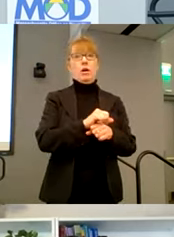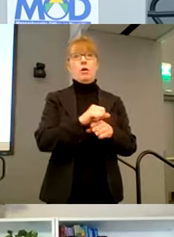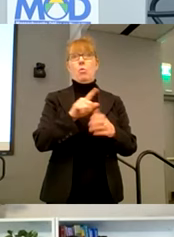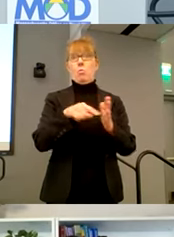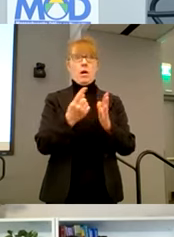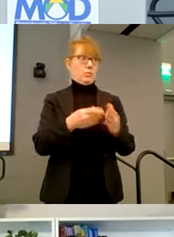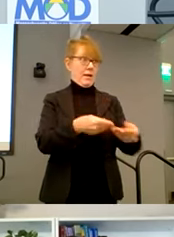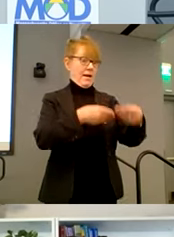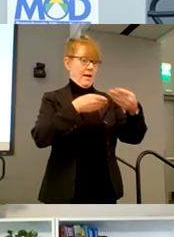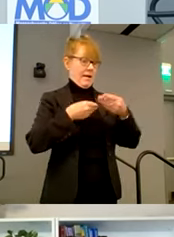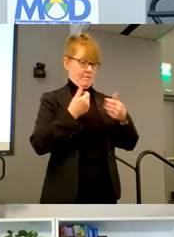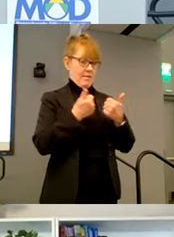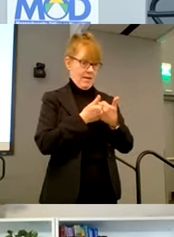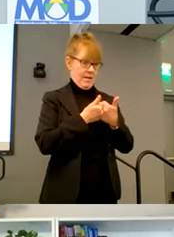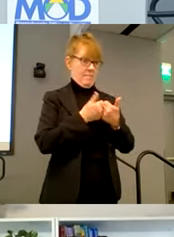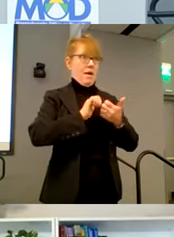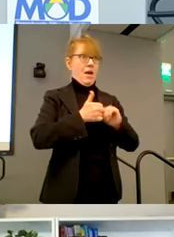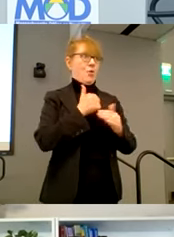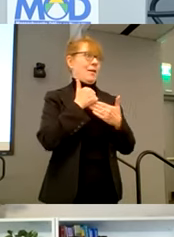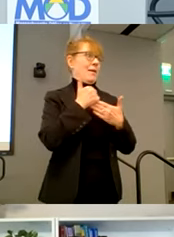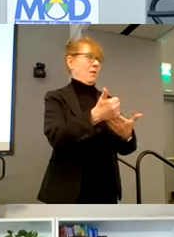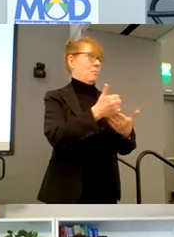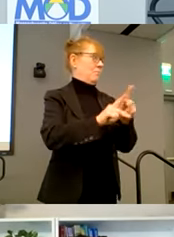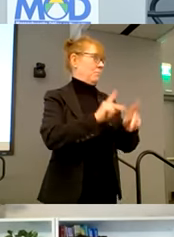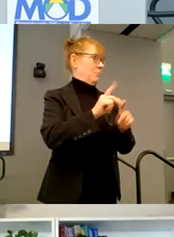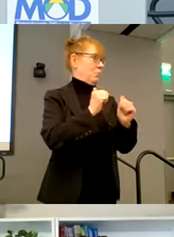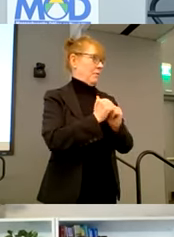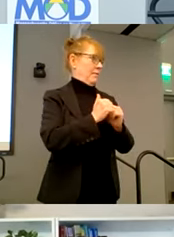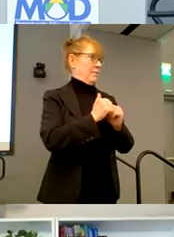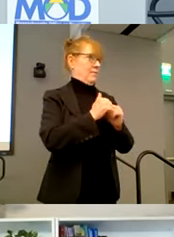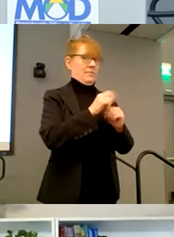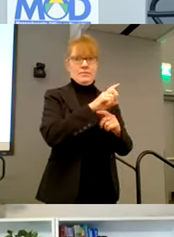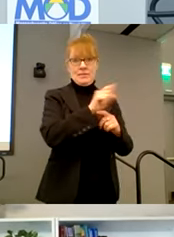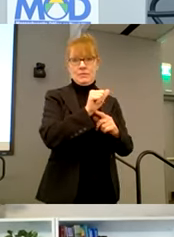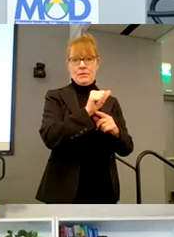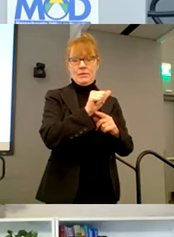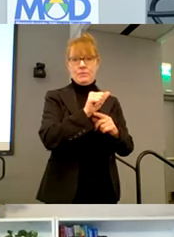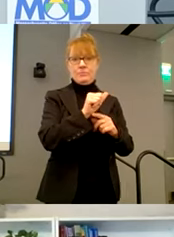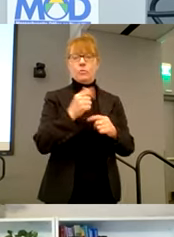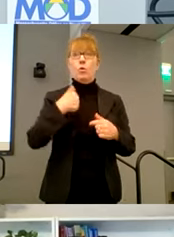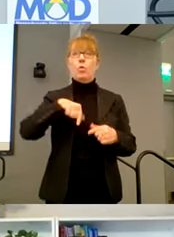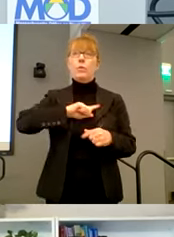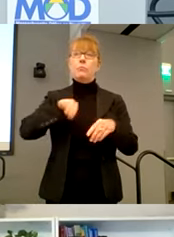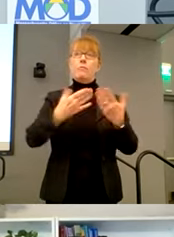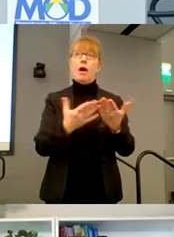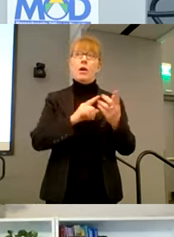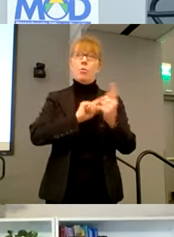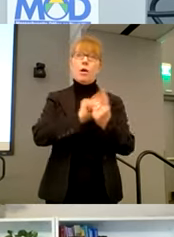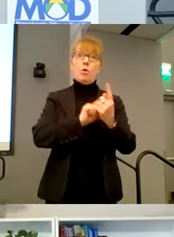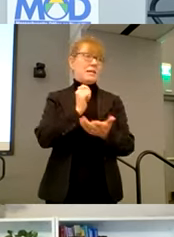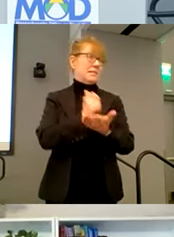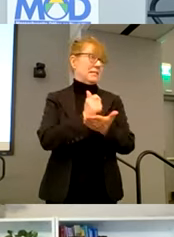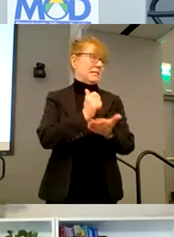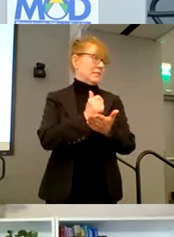help people with disabilities? So the branch of AbleGamers peer counseling that I oversee, uh, we provide one-on-one assistance with players with